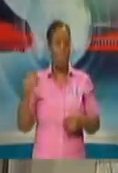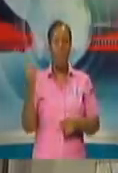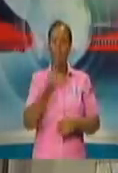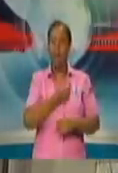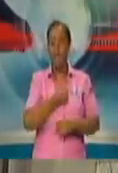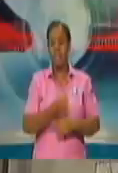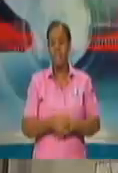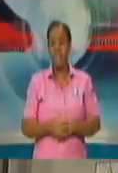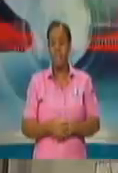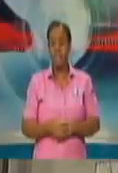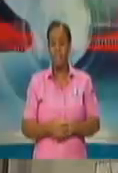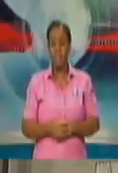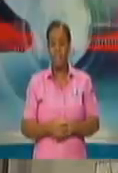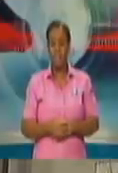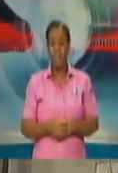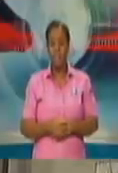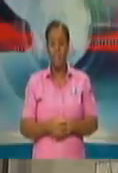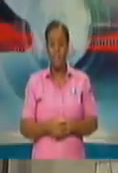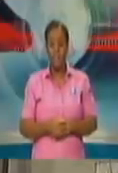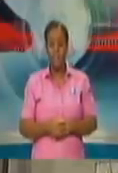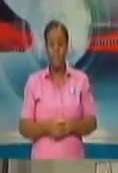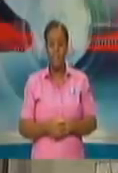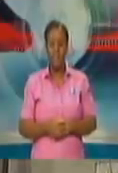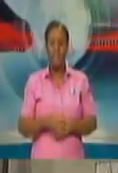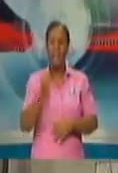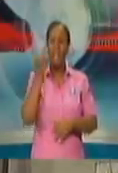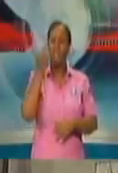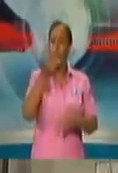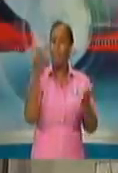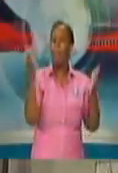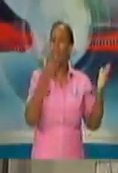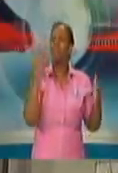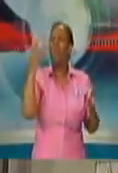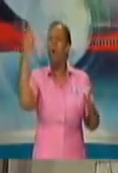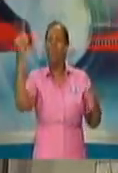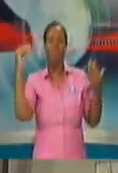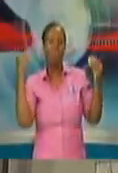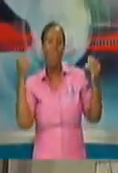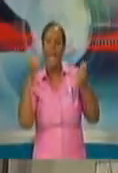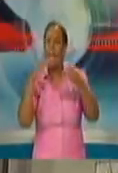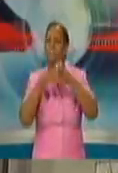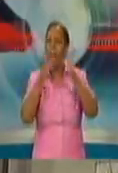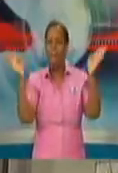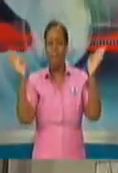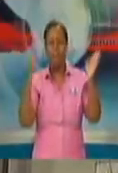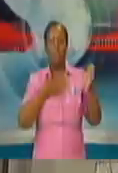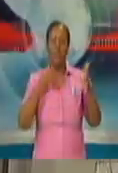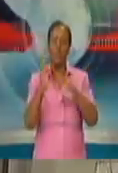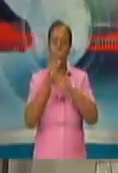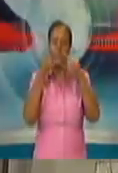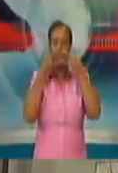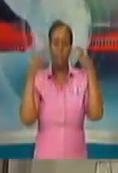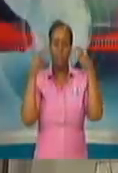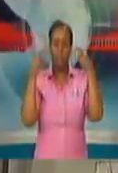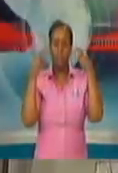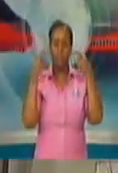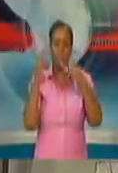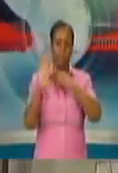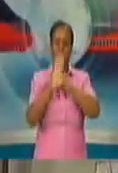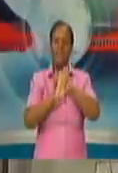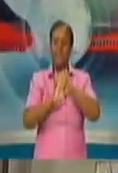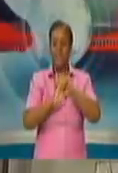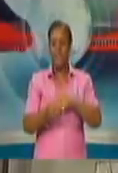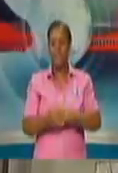out into public, wear a mask. So ladies and gentlemen, my COVID update to you this morning, as we